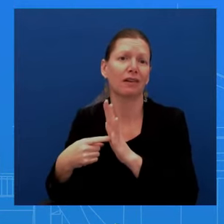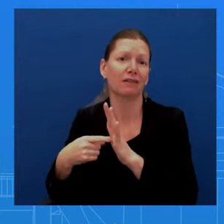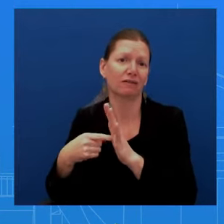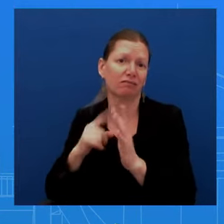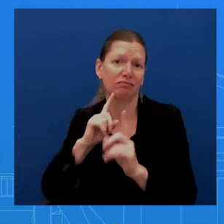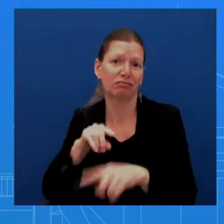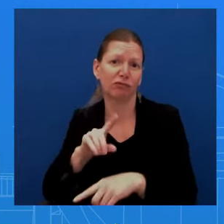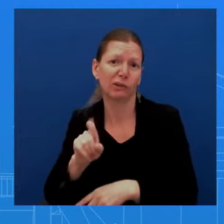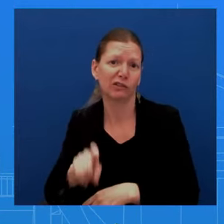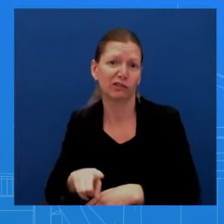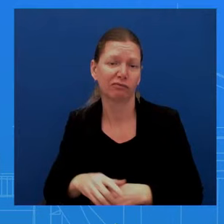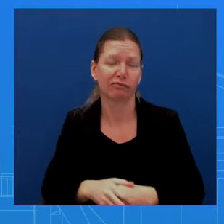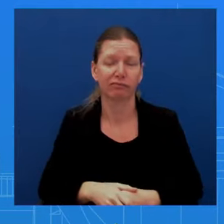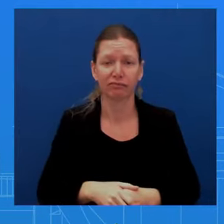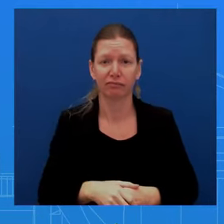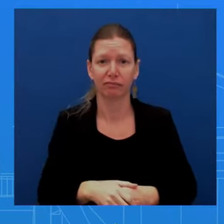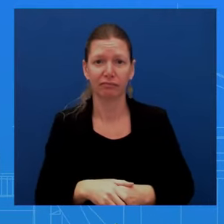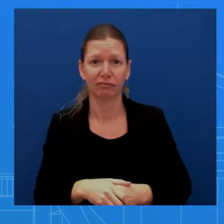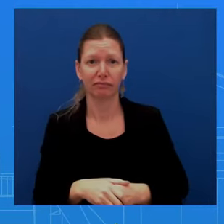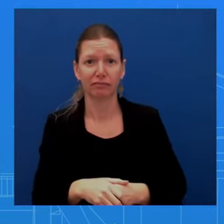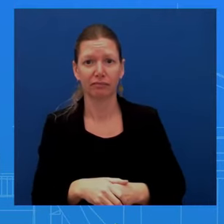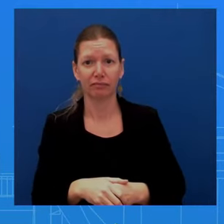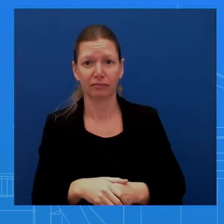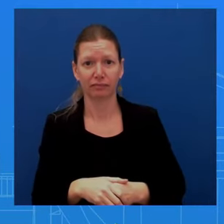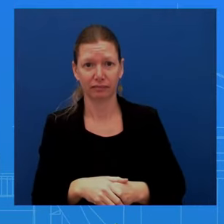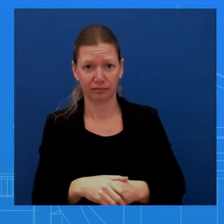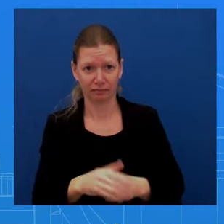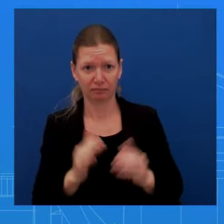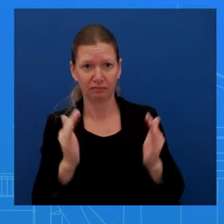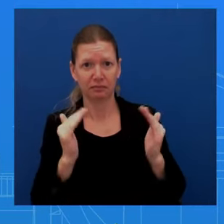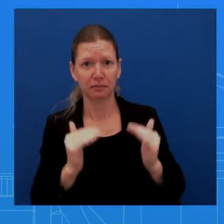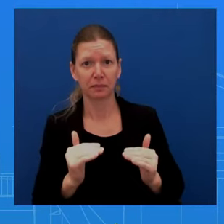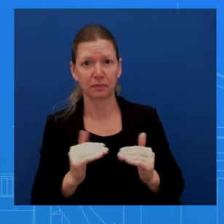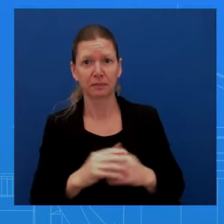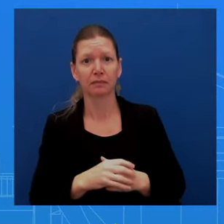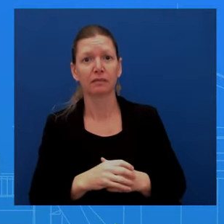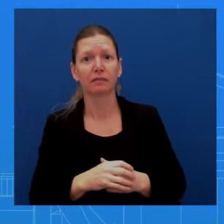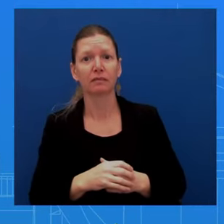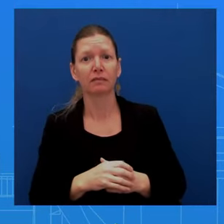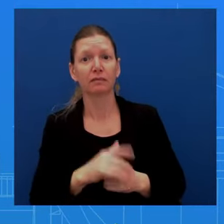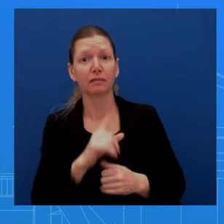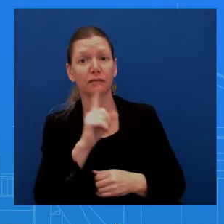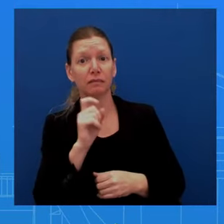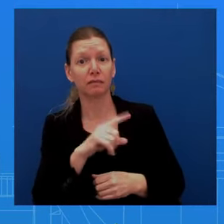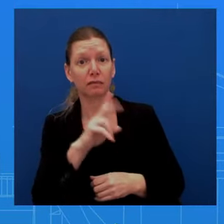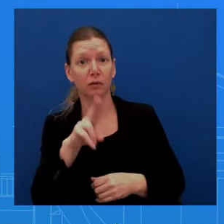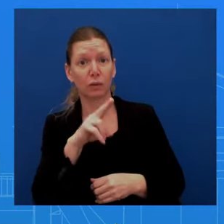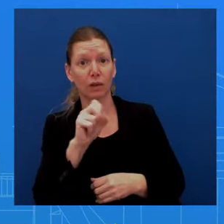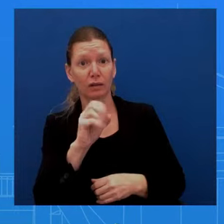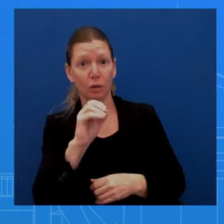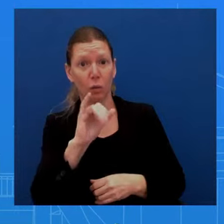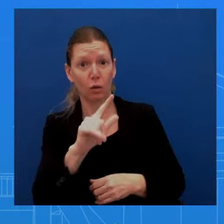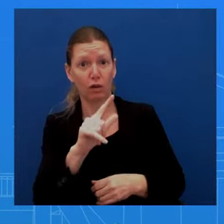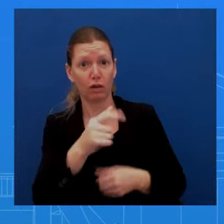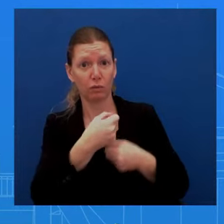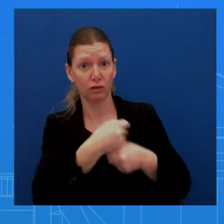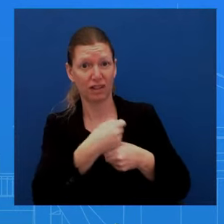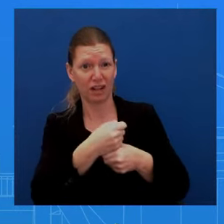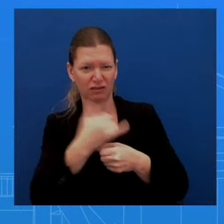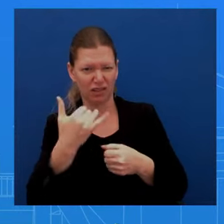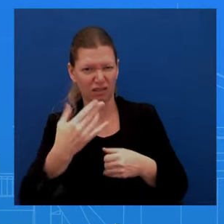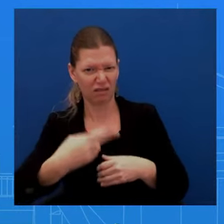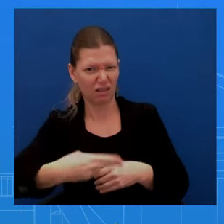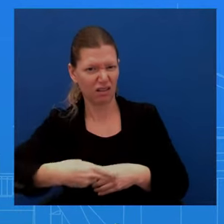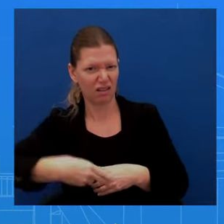Uh, go ahead, Jared. Uh, U.S. oil production hit an all-time high in 2023. I'm curious what the administration sort of response